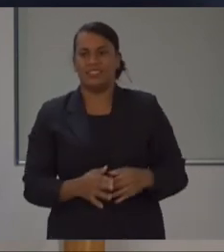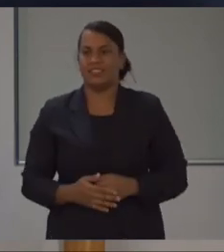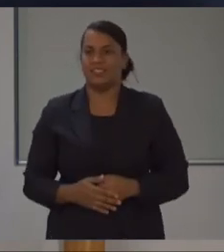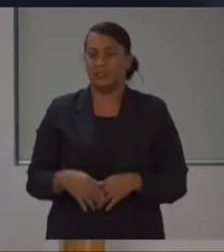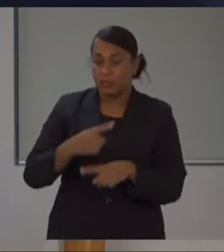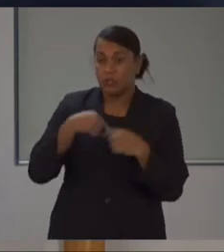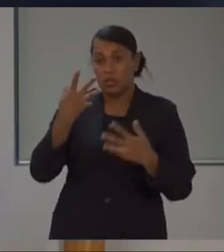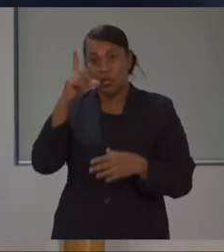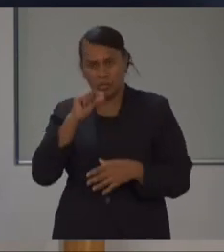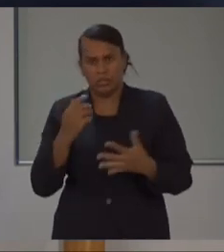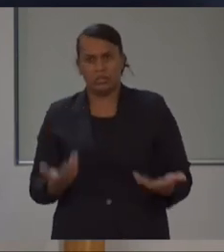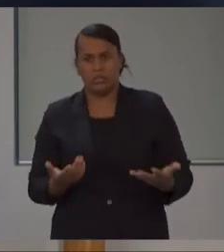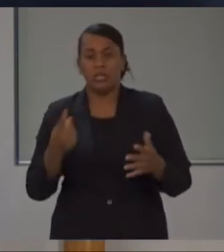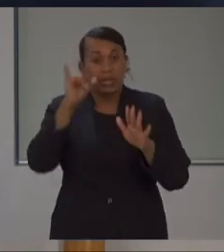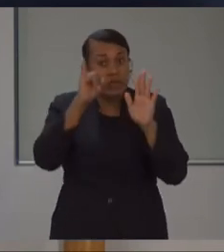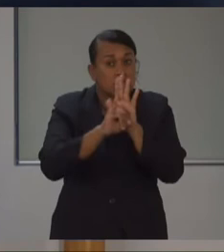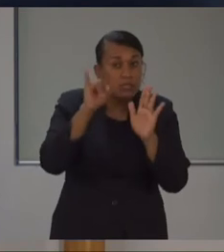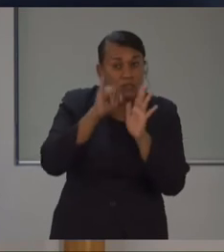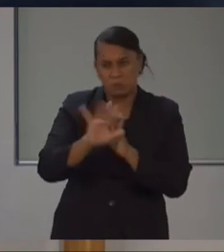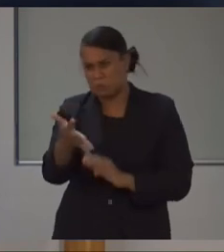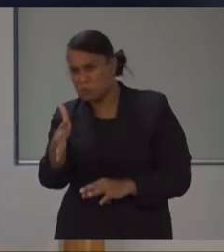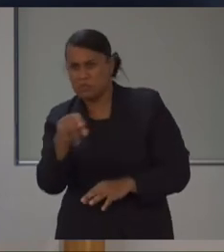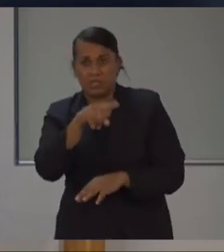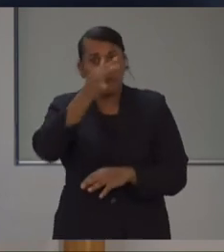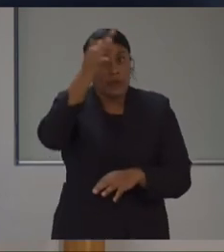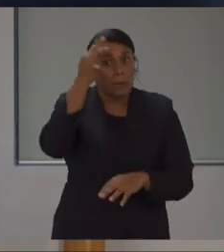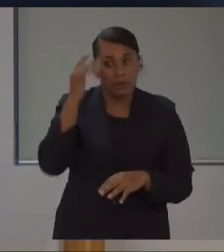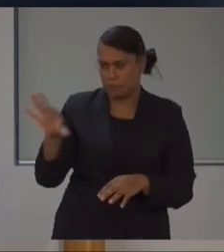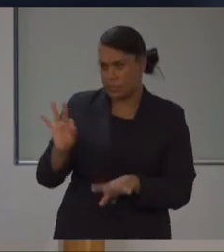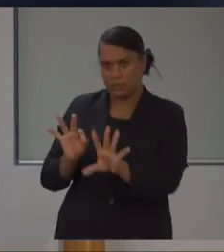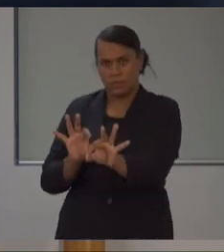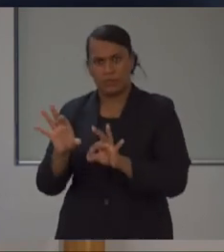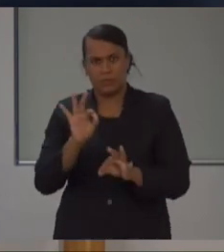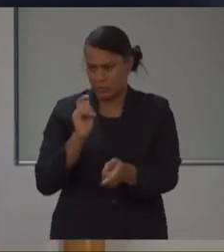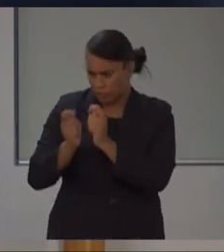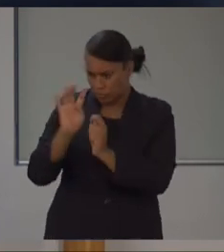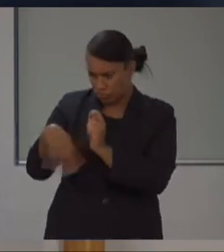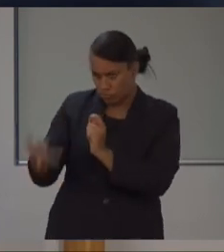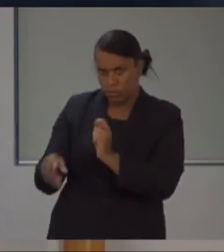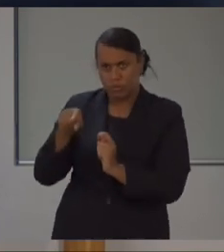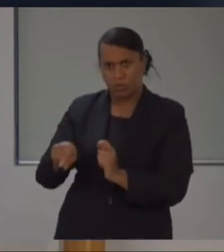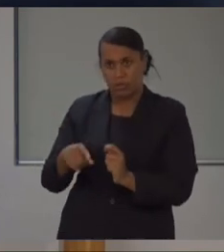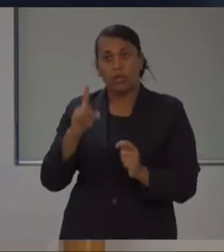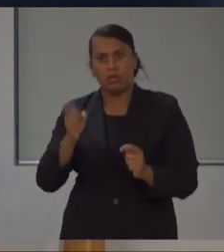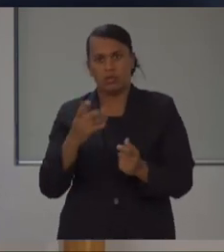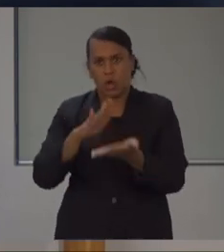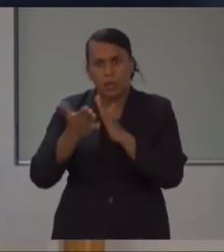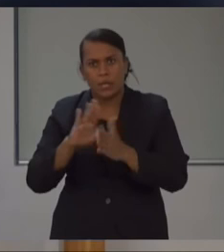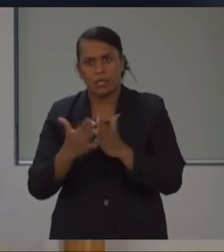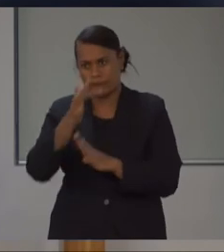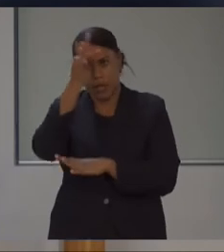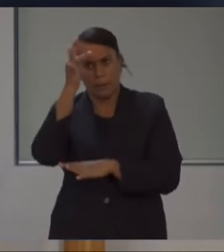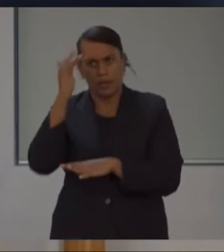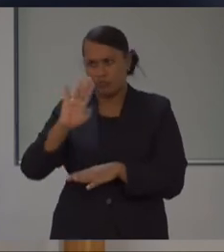identify those that may have fevers and test them. We've been doing that with the community fever screening programs that are in place. And so